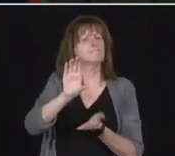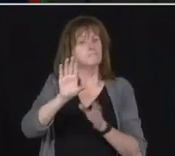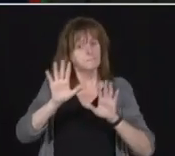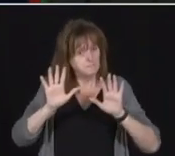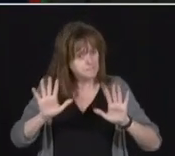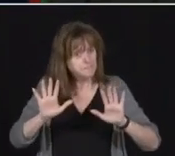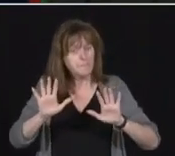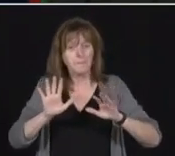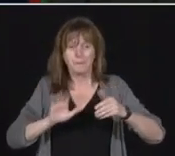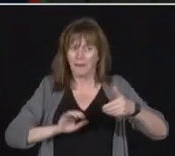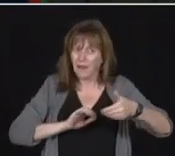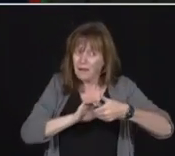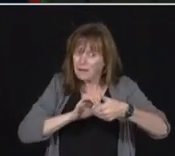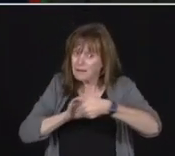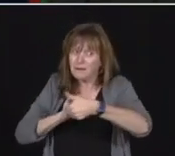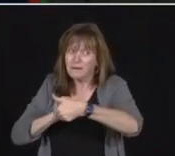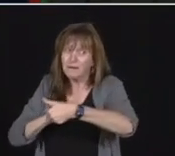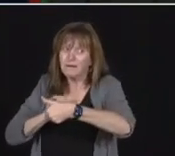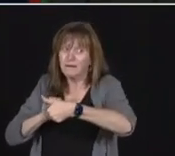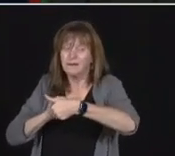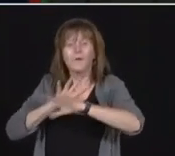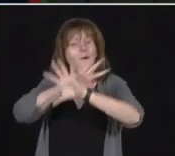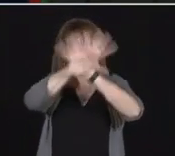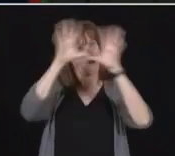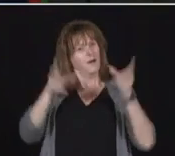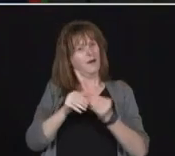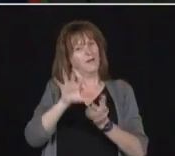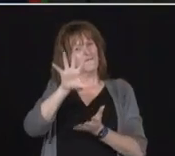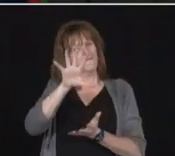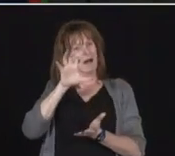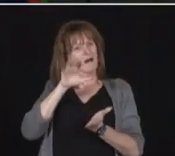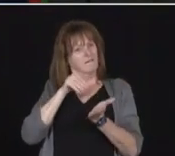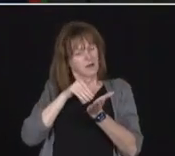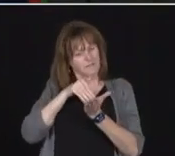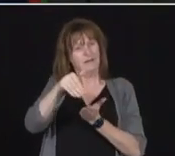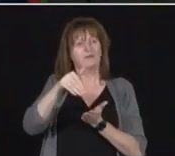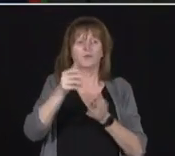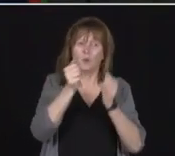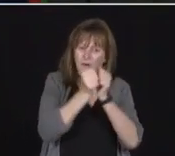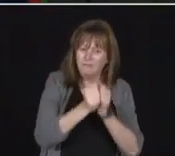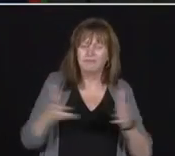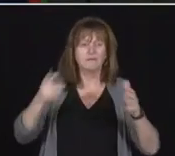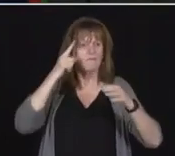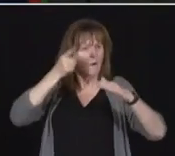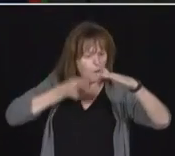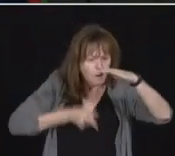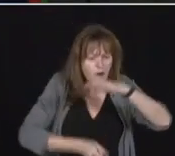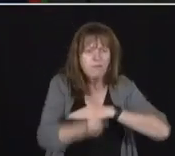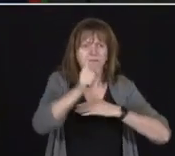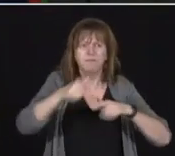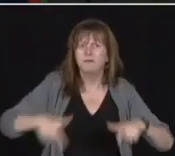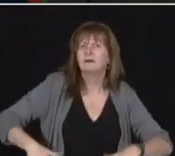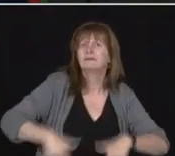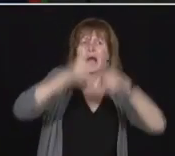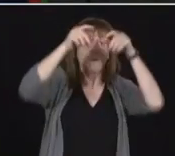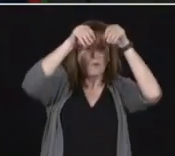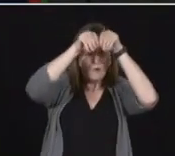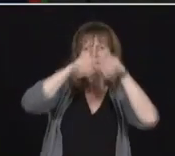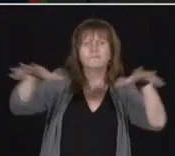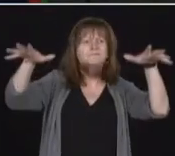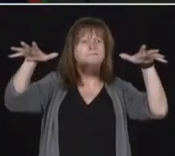investment expansion into underserved and unserved communities across Ontario.